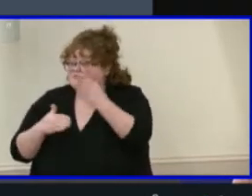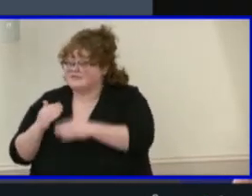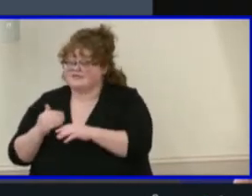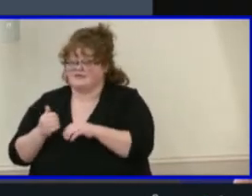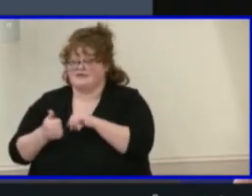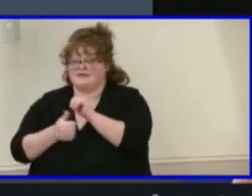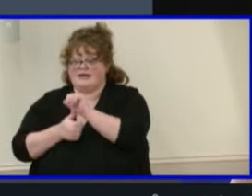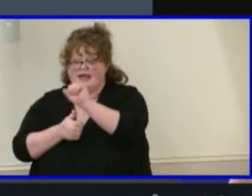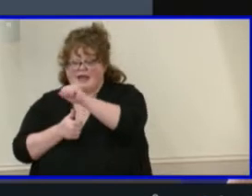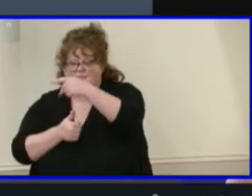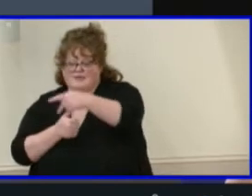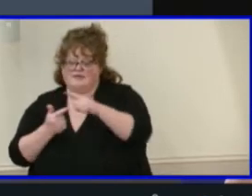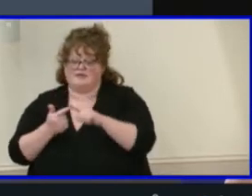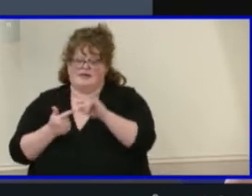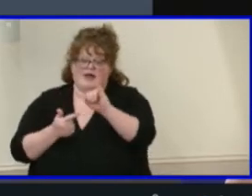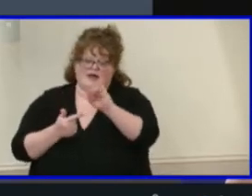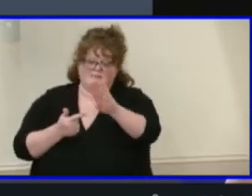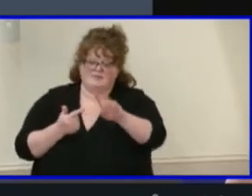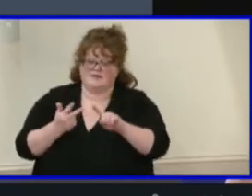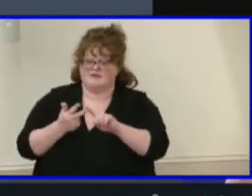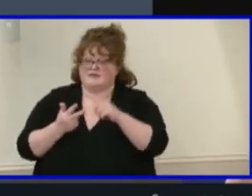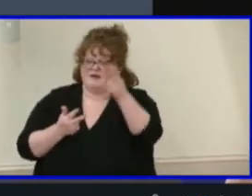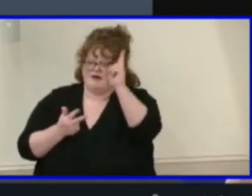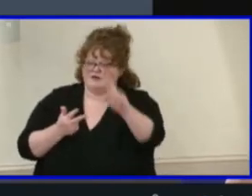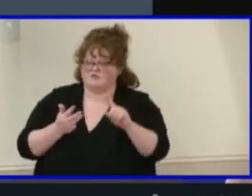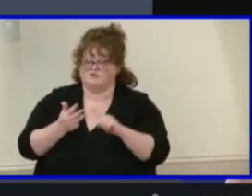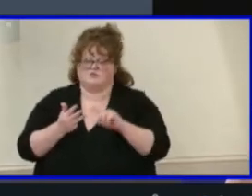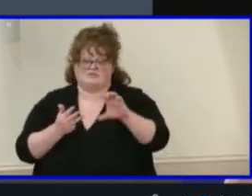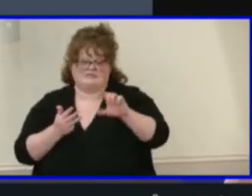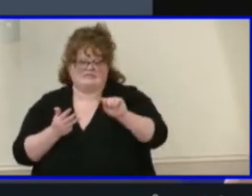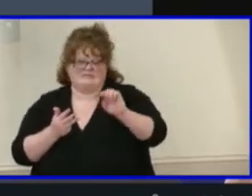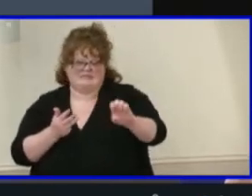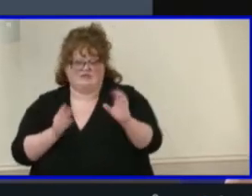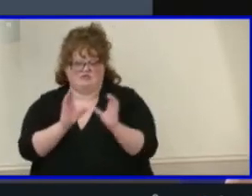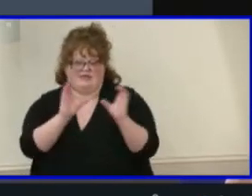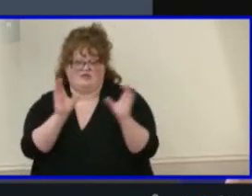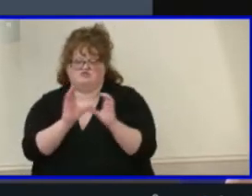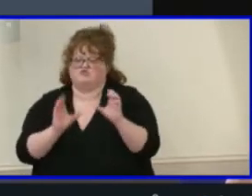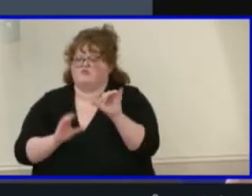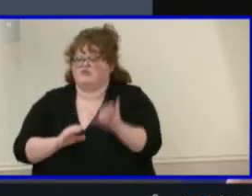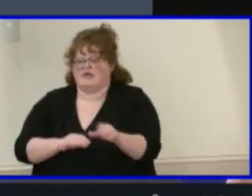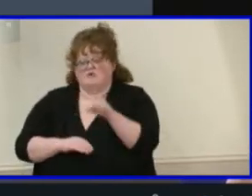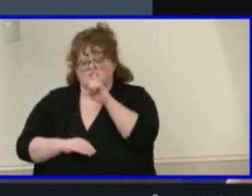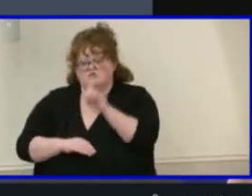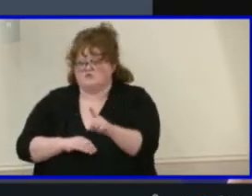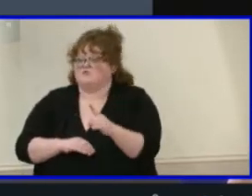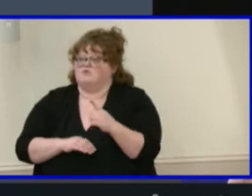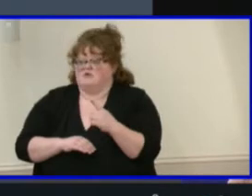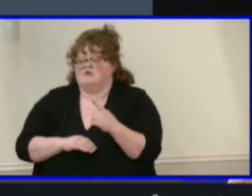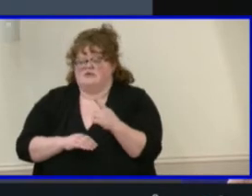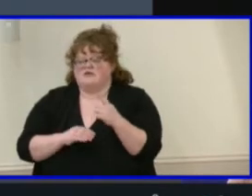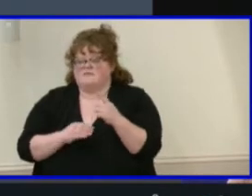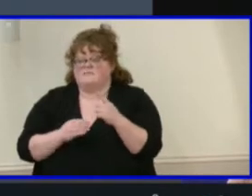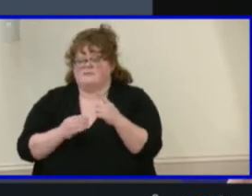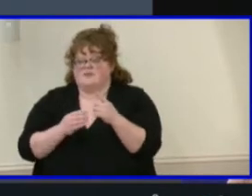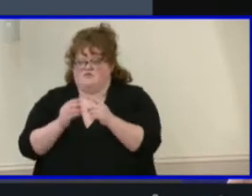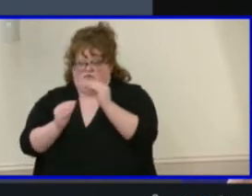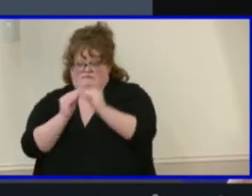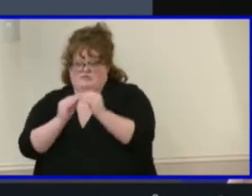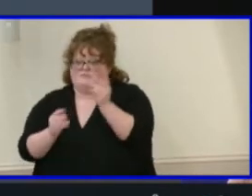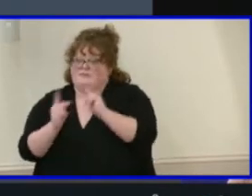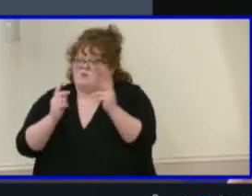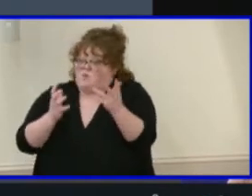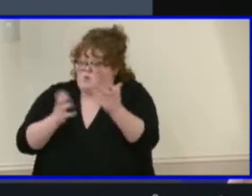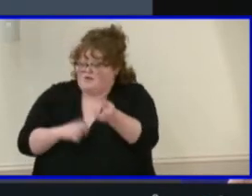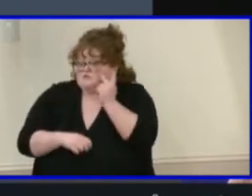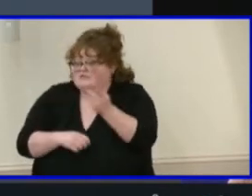honors course or a CTE industry credential. This was a welcome revision that we were able to update in real time, which is another